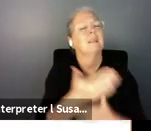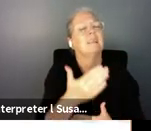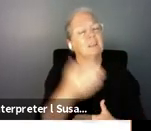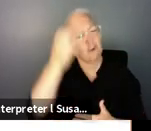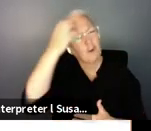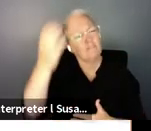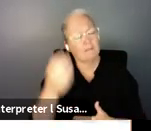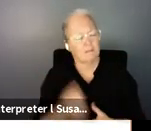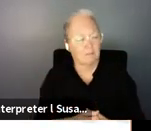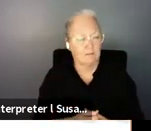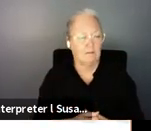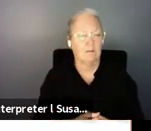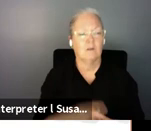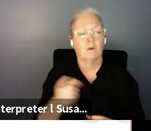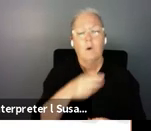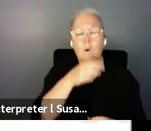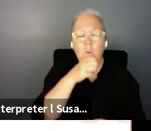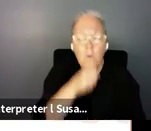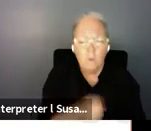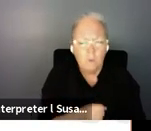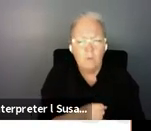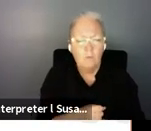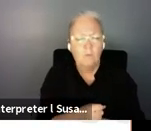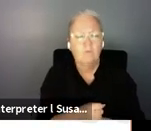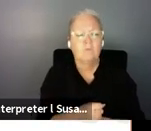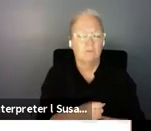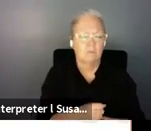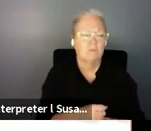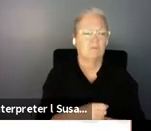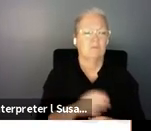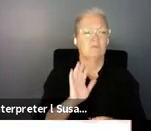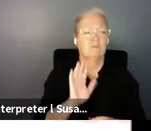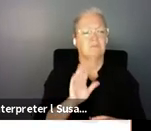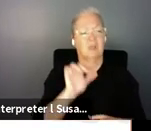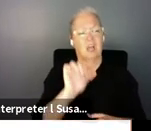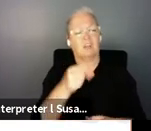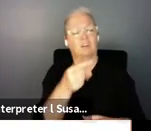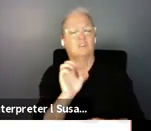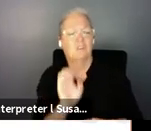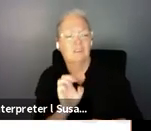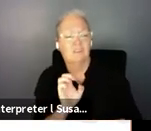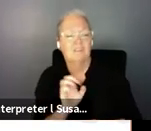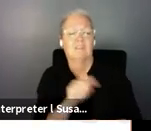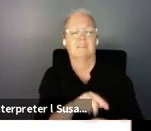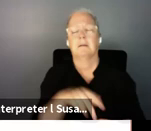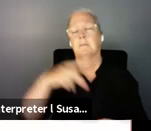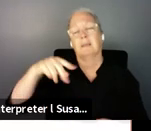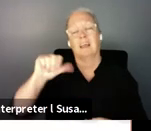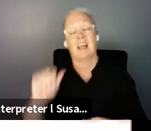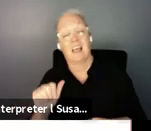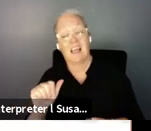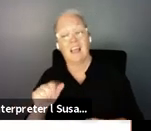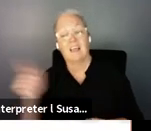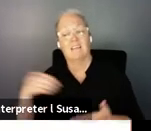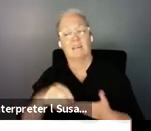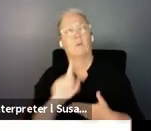and children's allowances also give kind of similar amounts and for the pa the government pays only 1.5 dollars